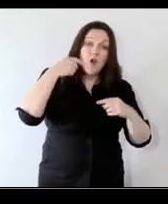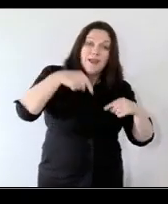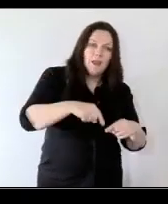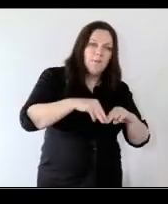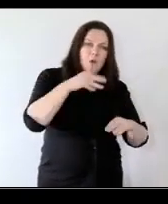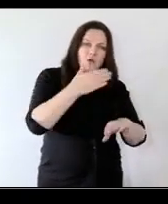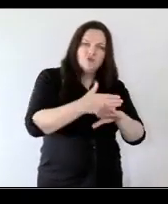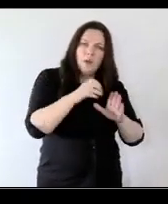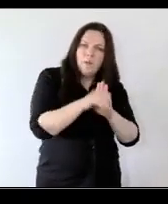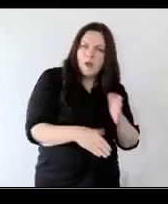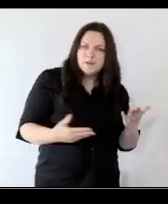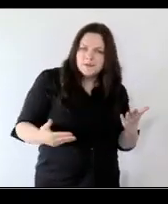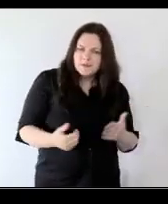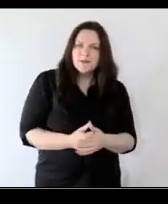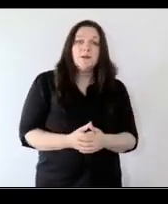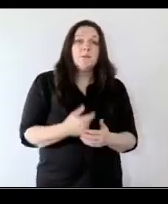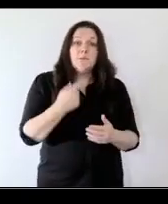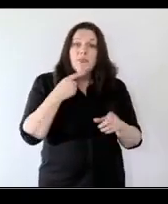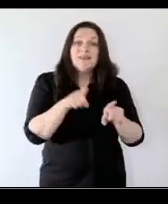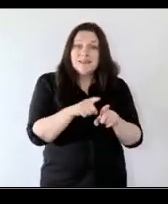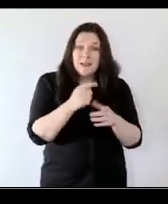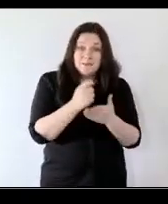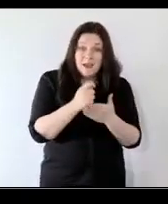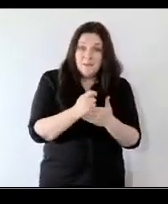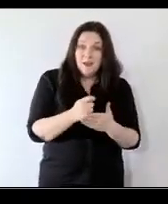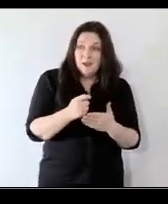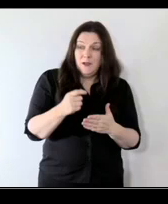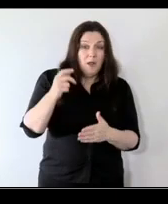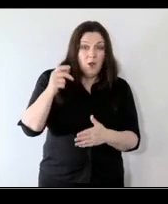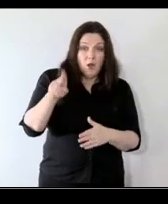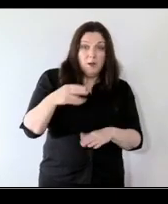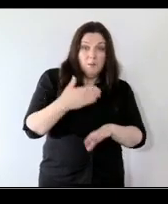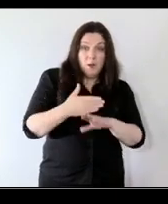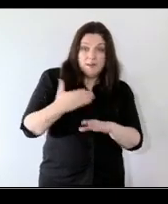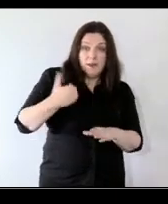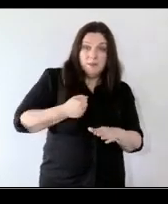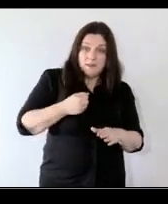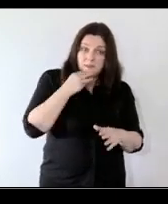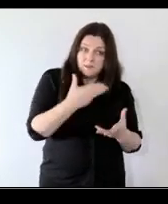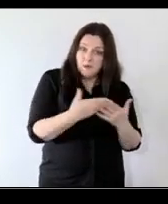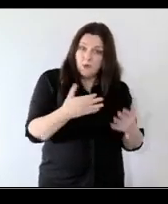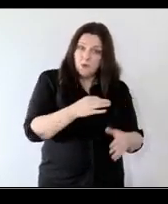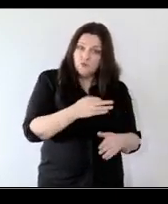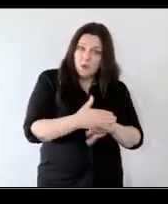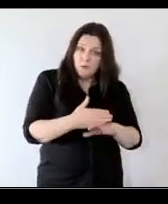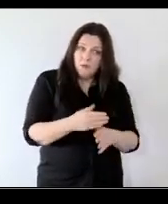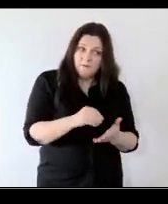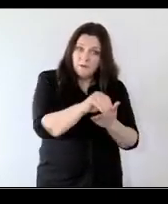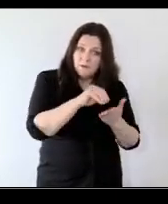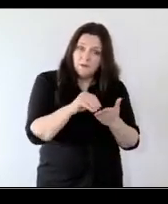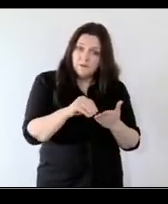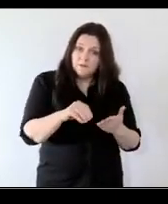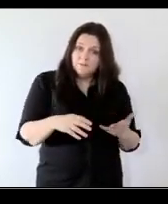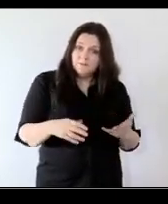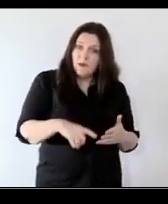um but at the same time the pandemic unemployment a payment did a good job of cushioning uh and it was set at a very